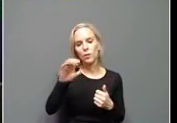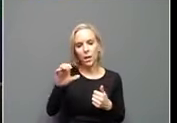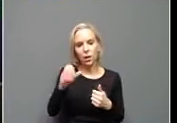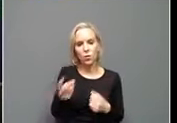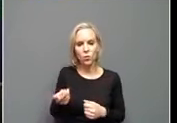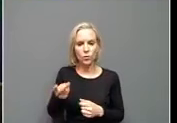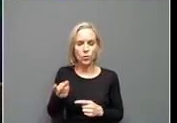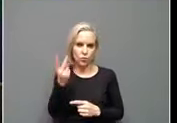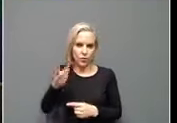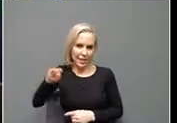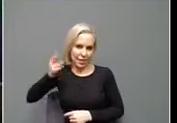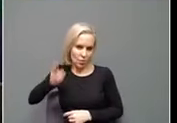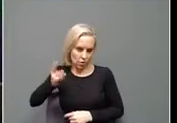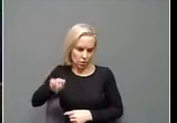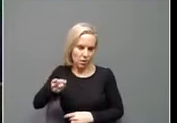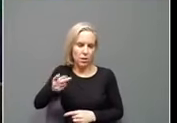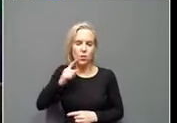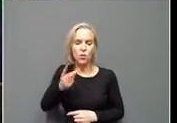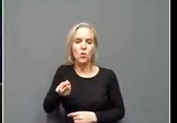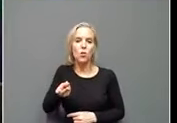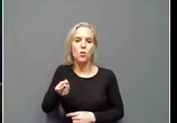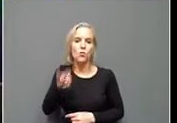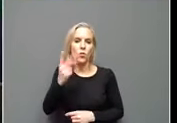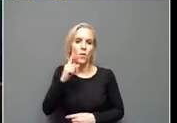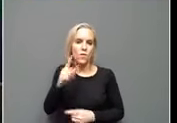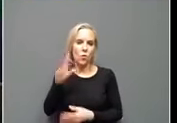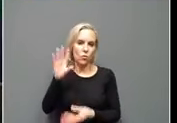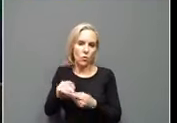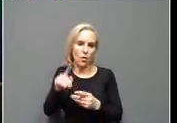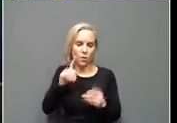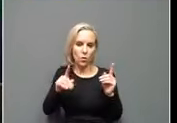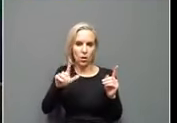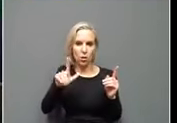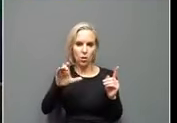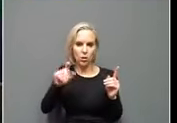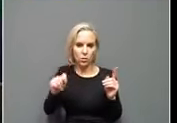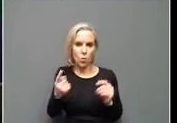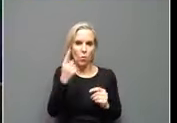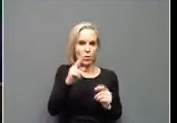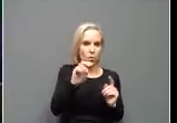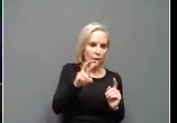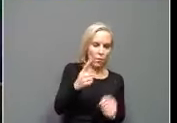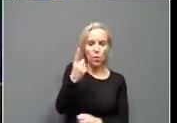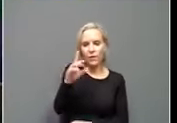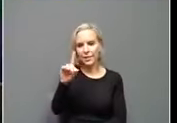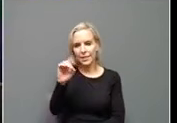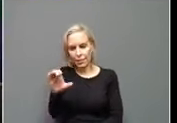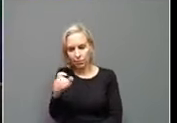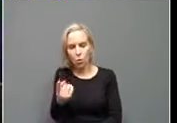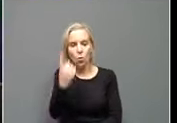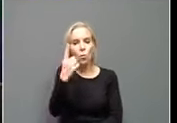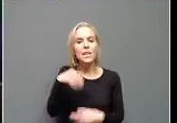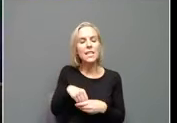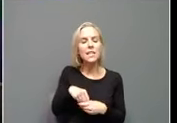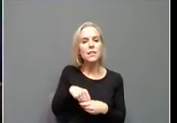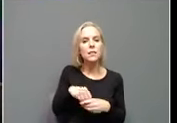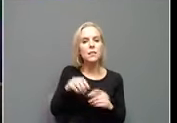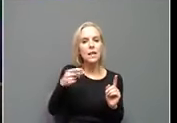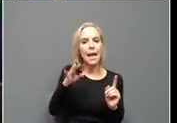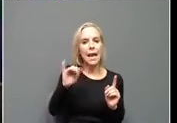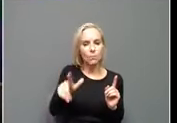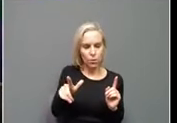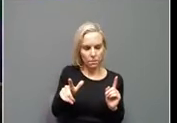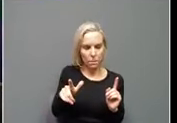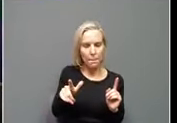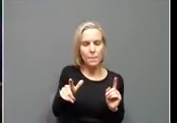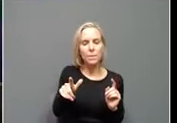There's three total from long-term care, one in November, one in December, but also one in April. As